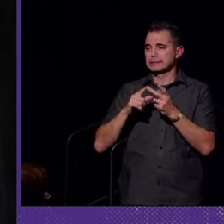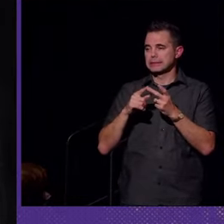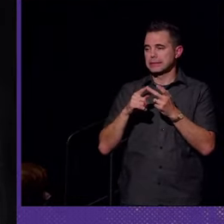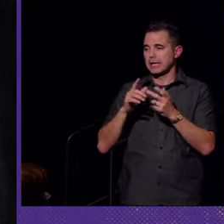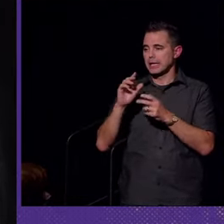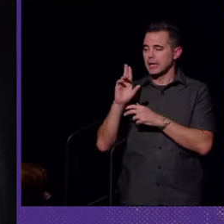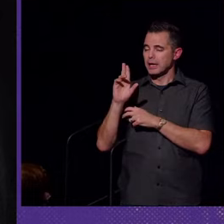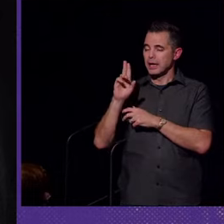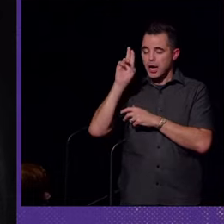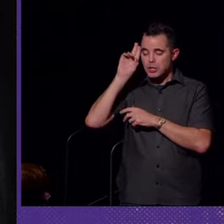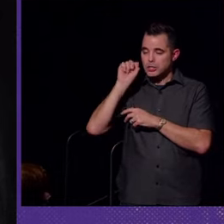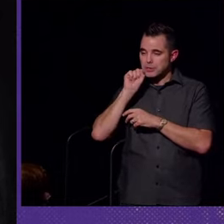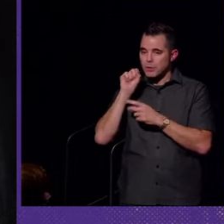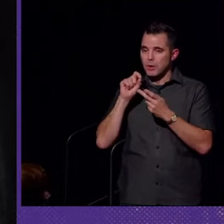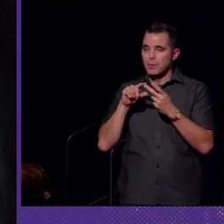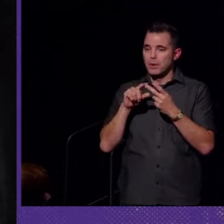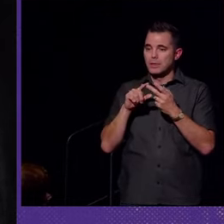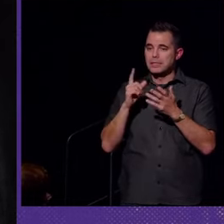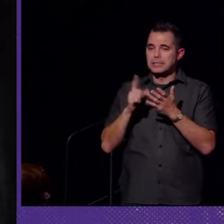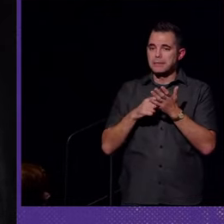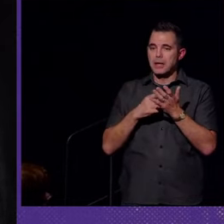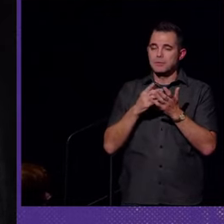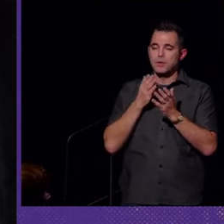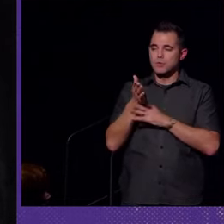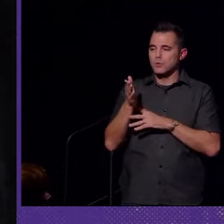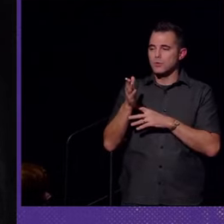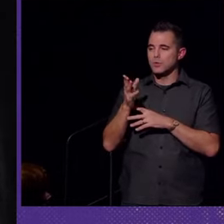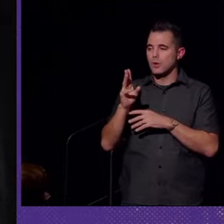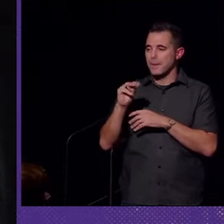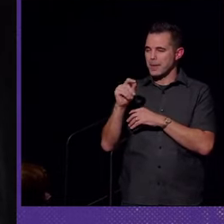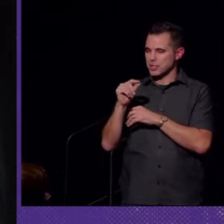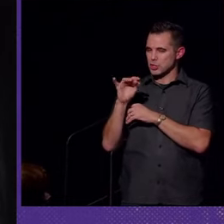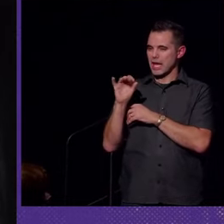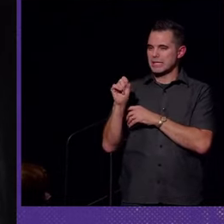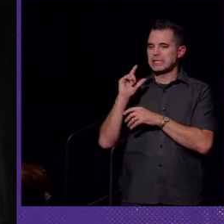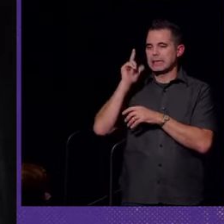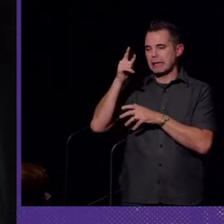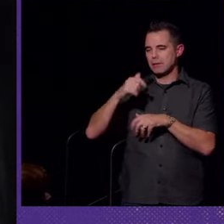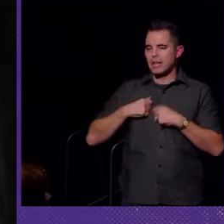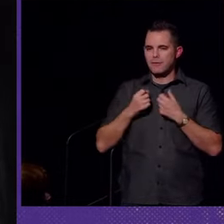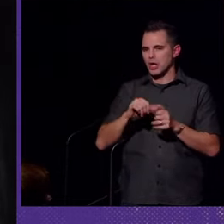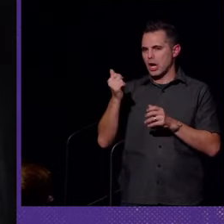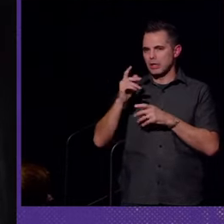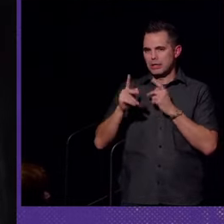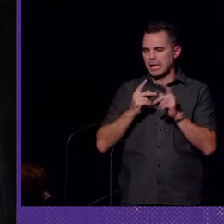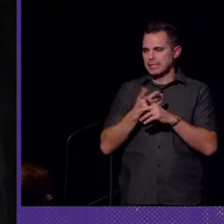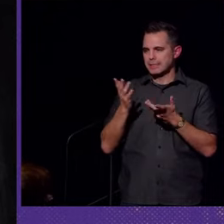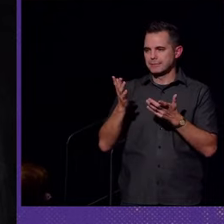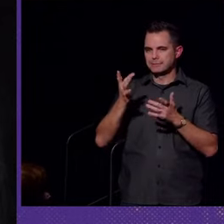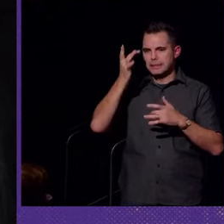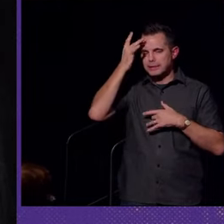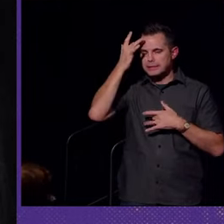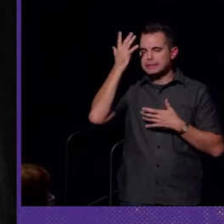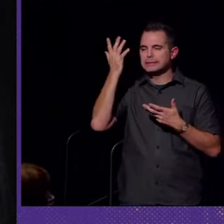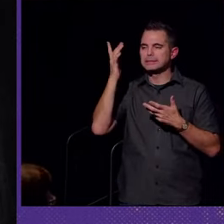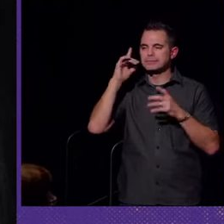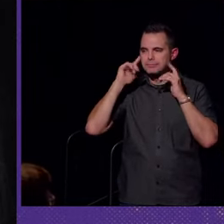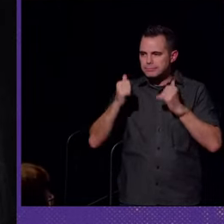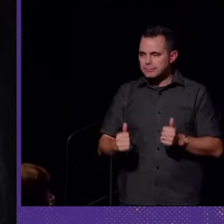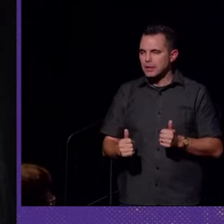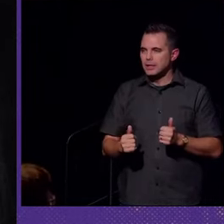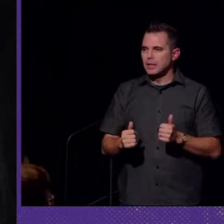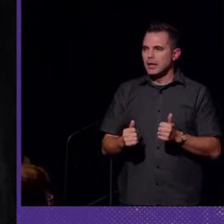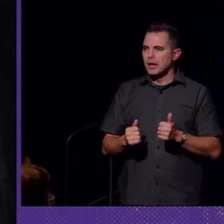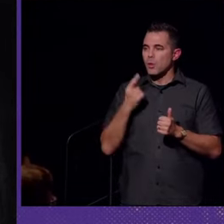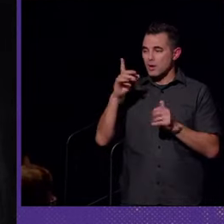Usher syndrome, sometimes through meningitis later in life, or other kind of, um, And